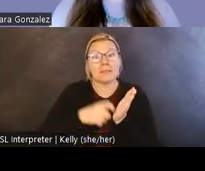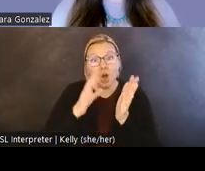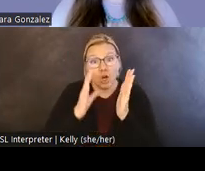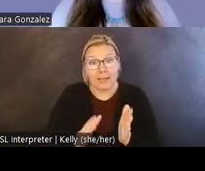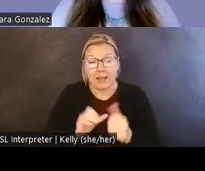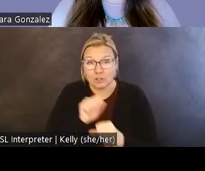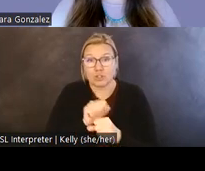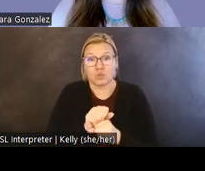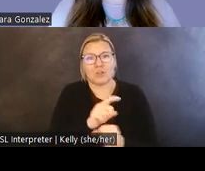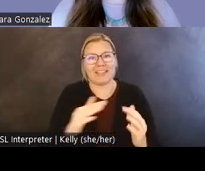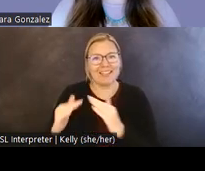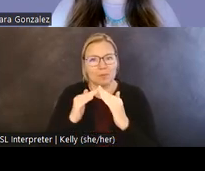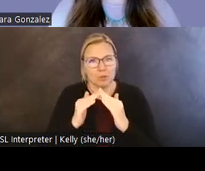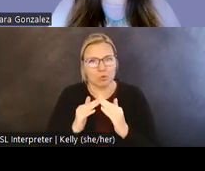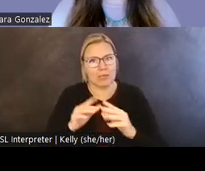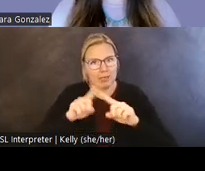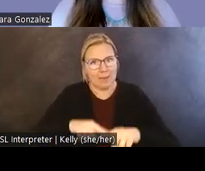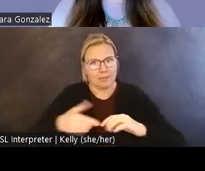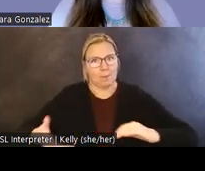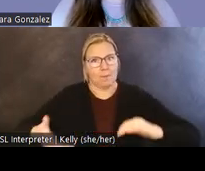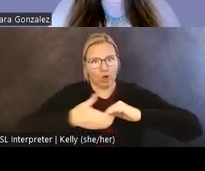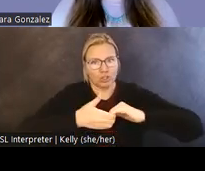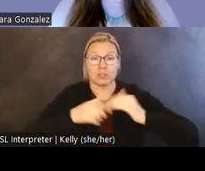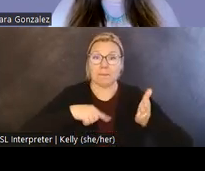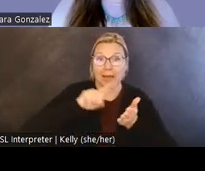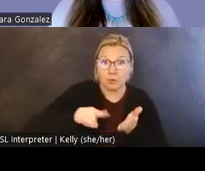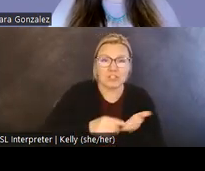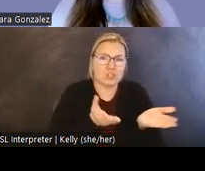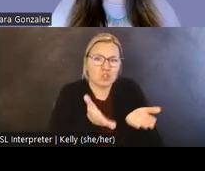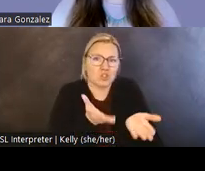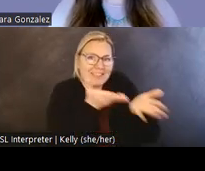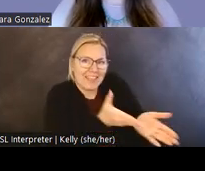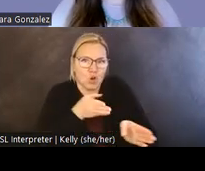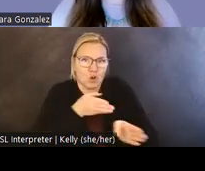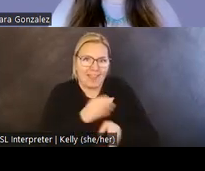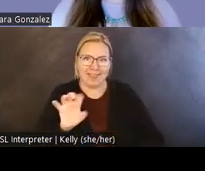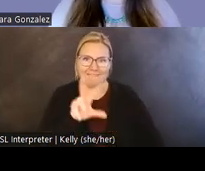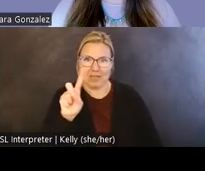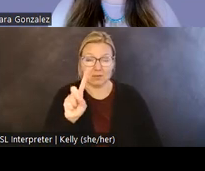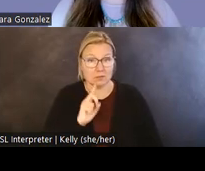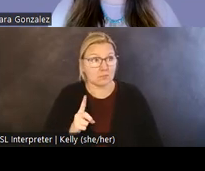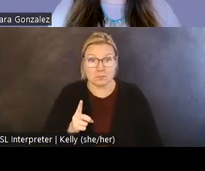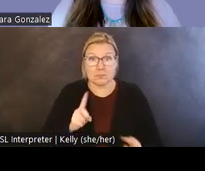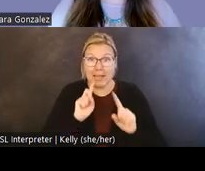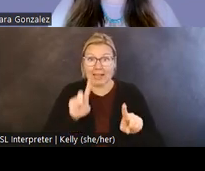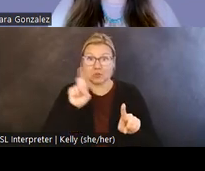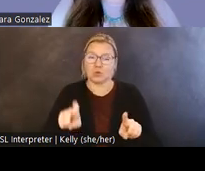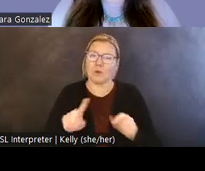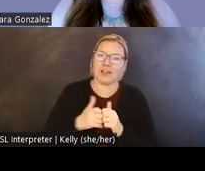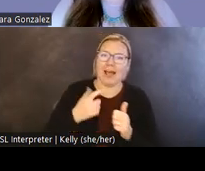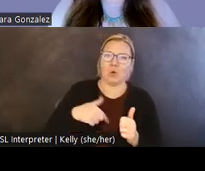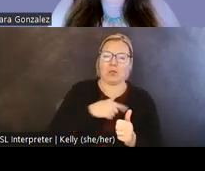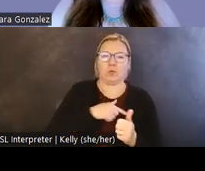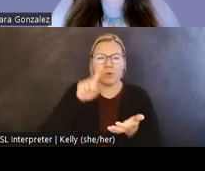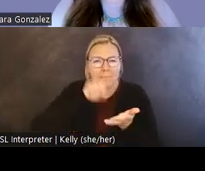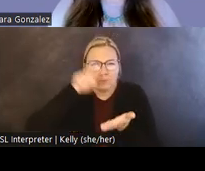community-based partnership with tribal nations, my research and service within the field answers the question of, how might we begin to reckon with these